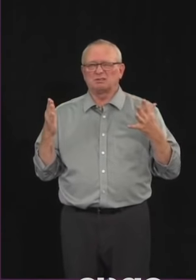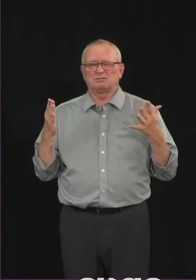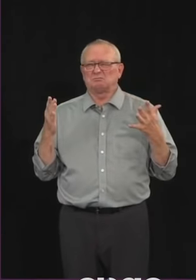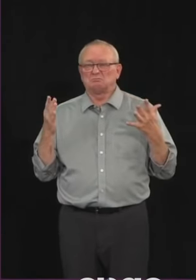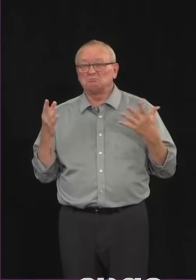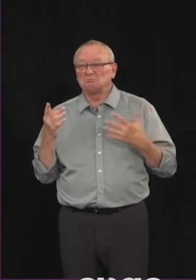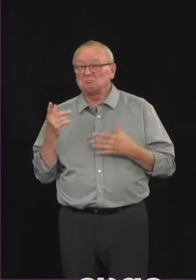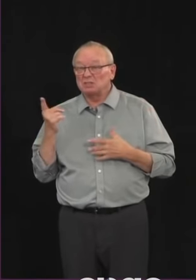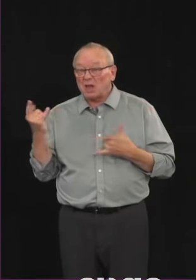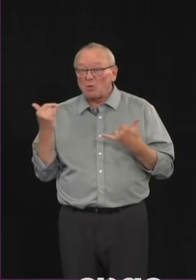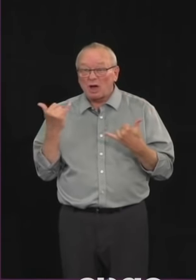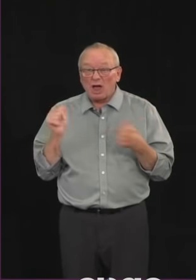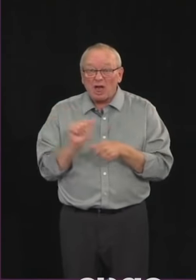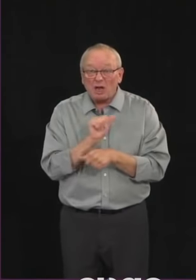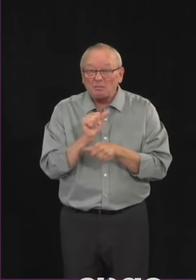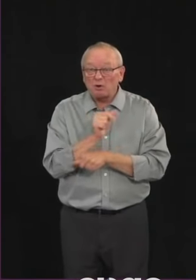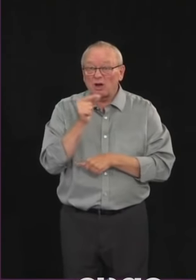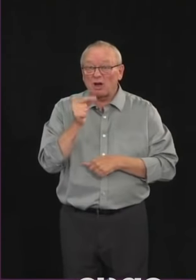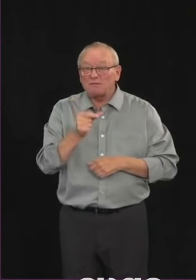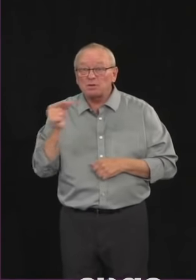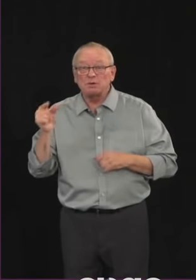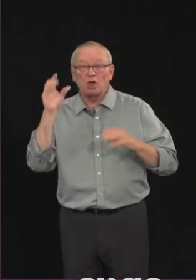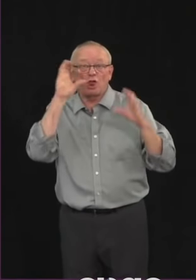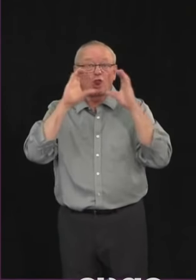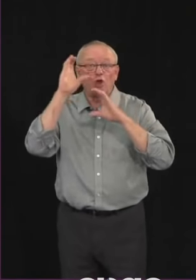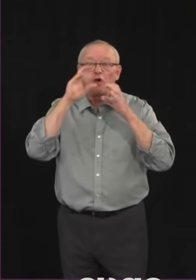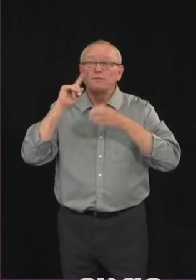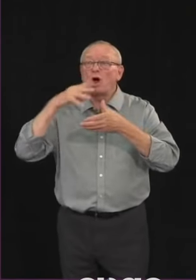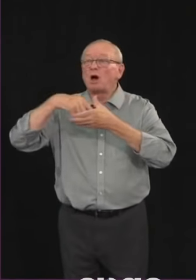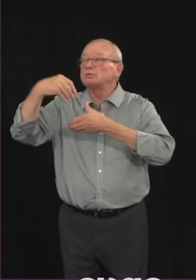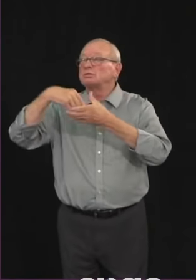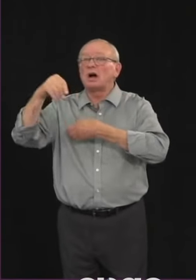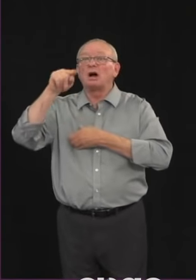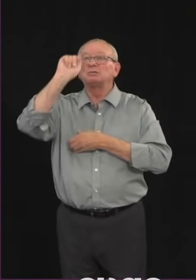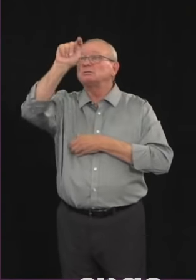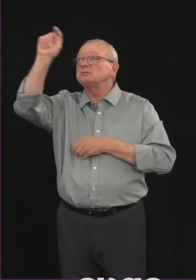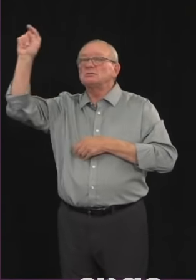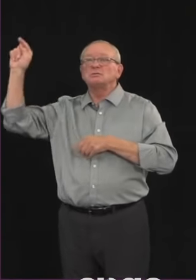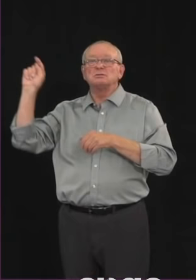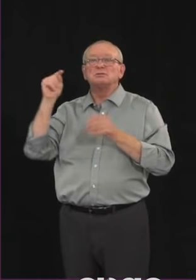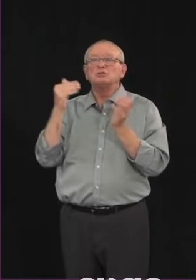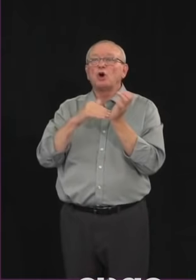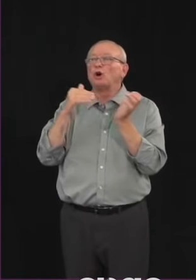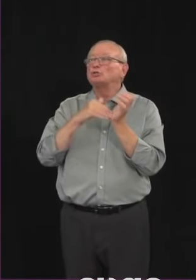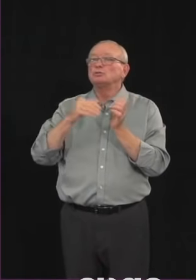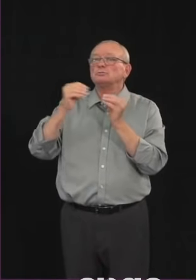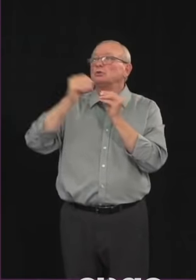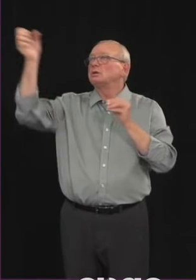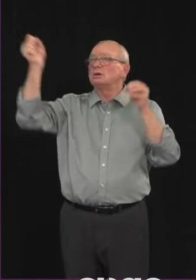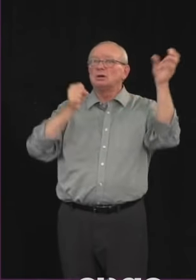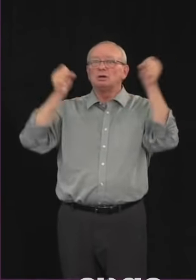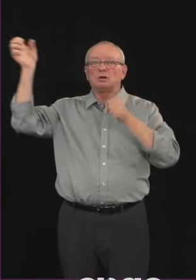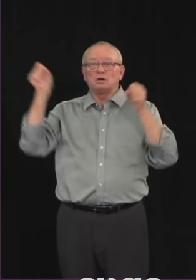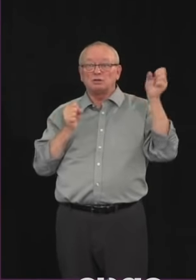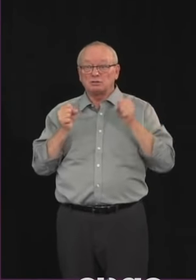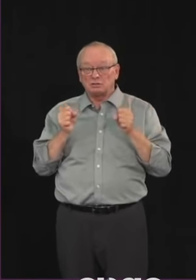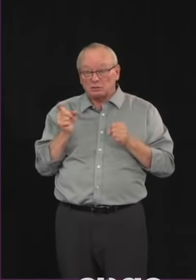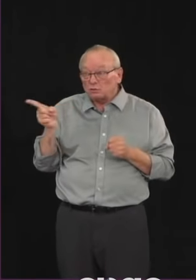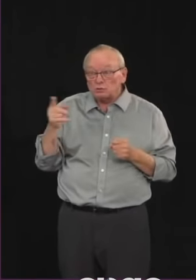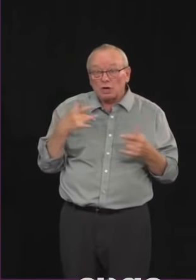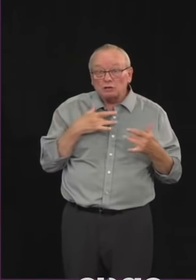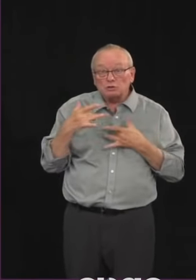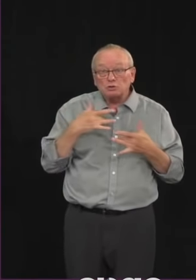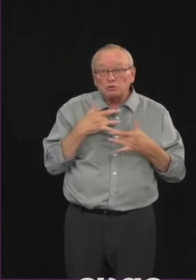vacant jobs is unusual whether you're concerned at all well uh first let me say um